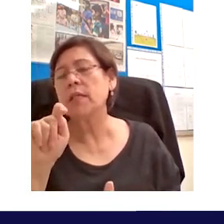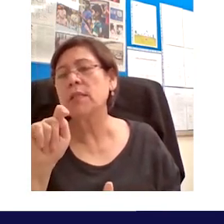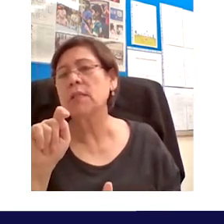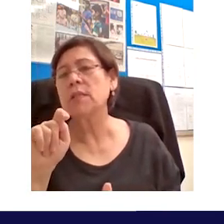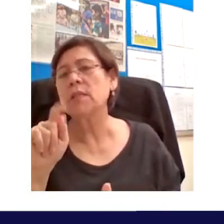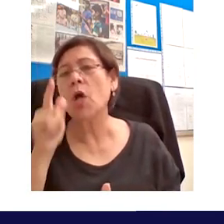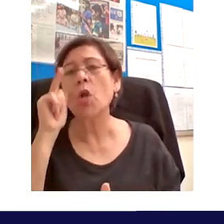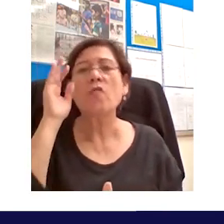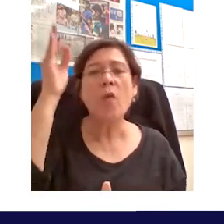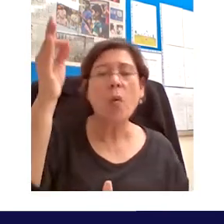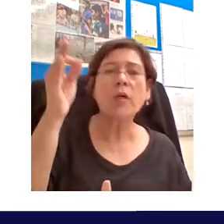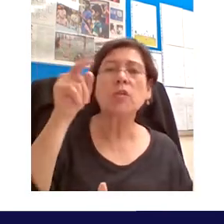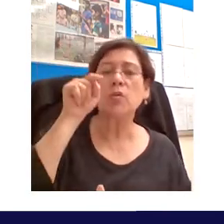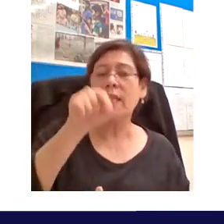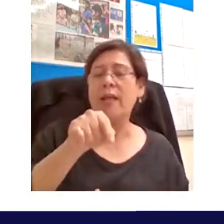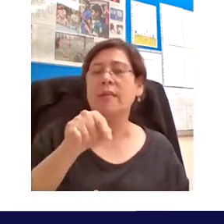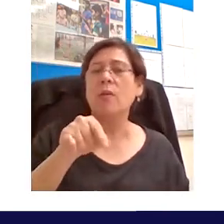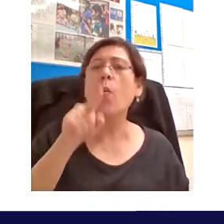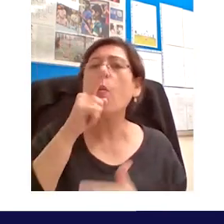what do you have in the pipeline